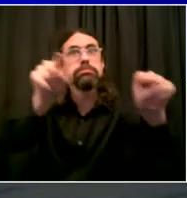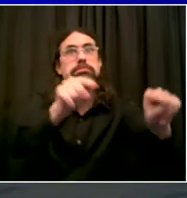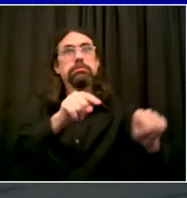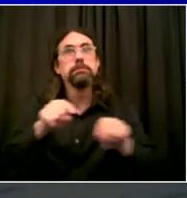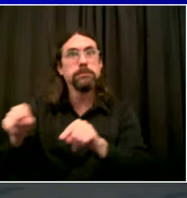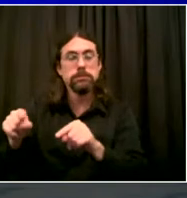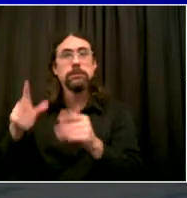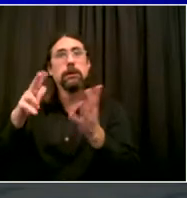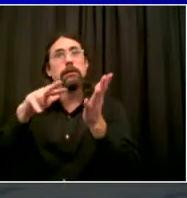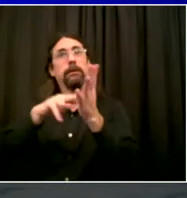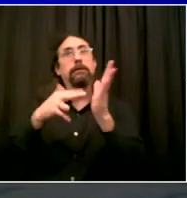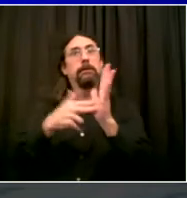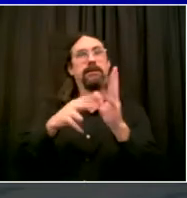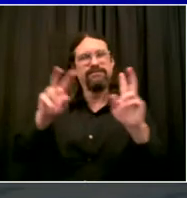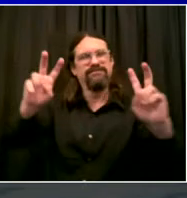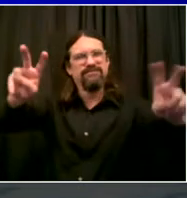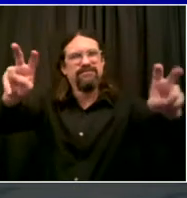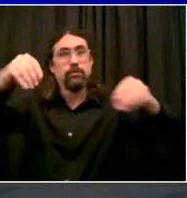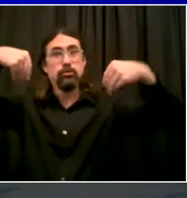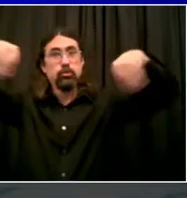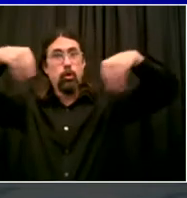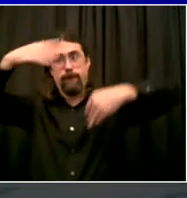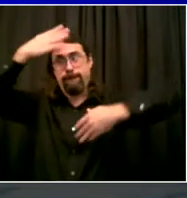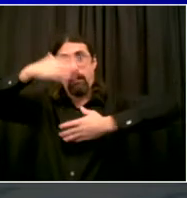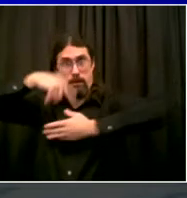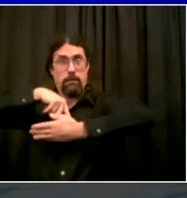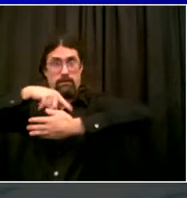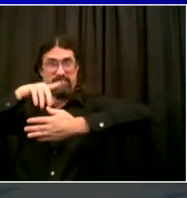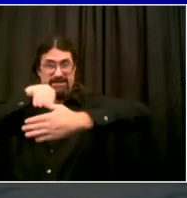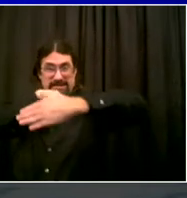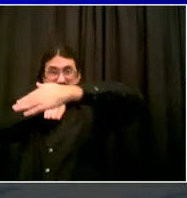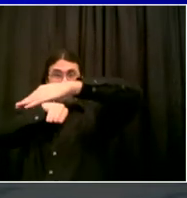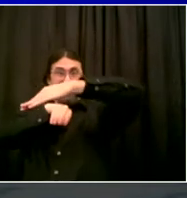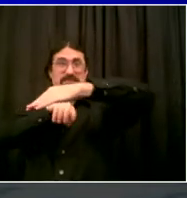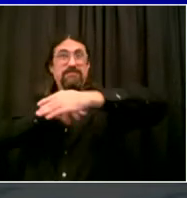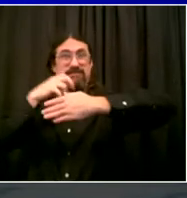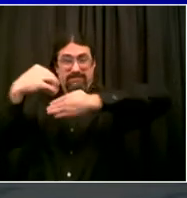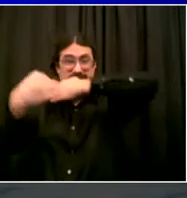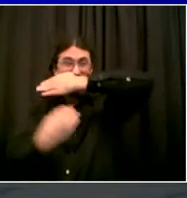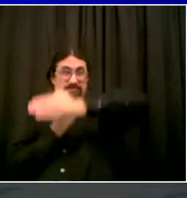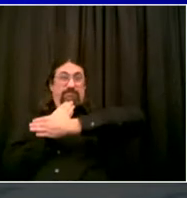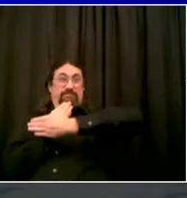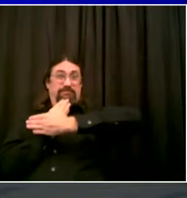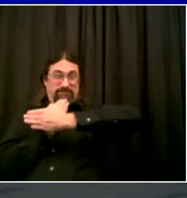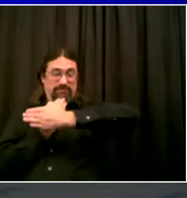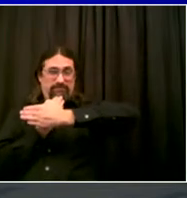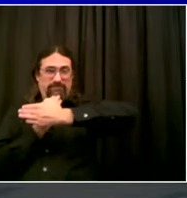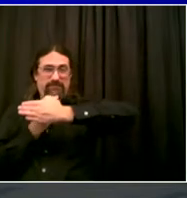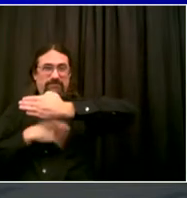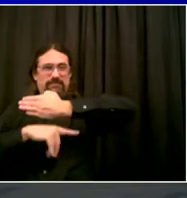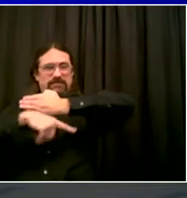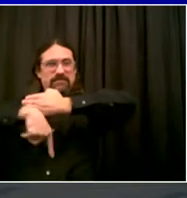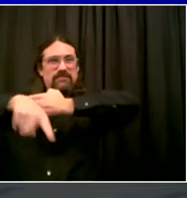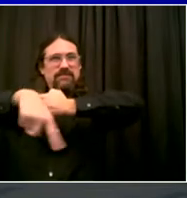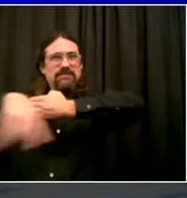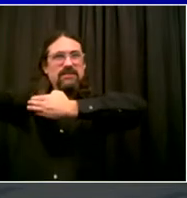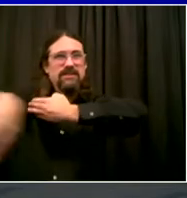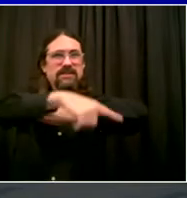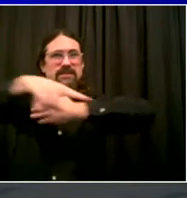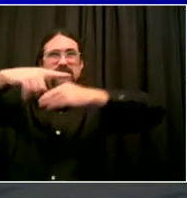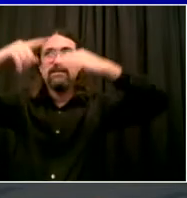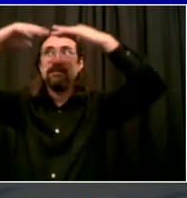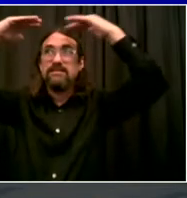their staff, the number of people they employ. We're going to do it the same way we did with open restaurants. A simple